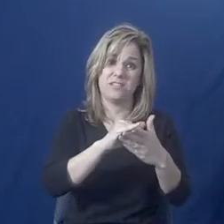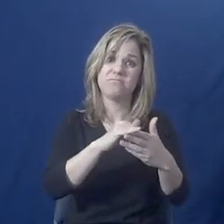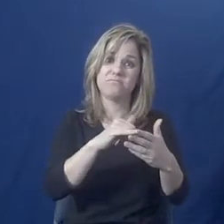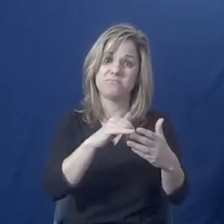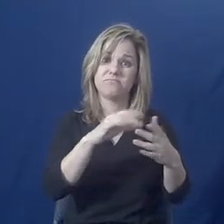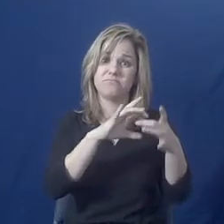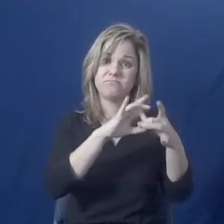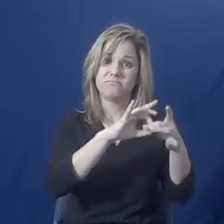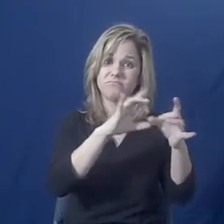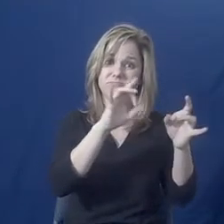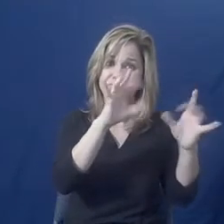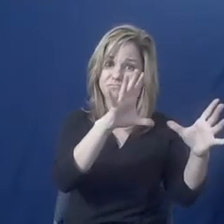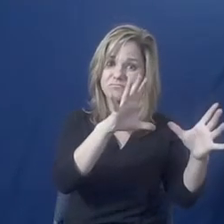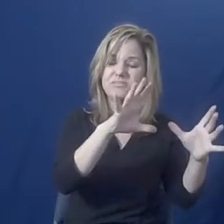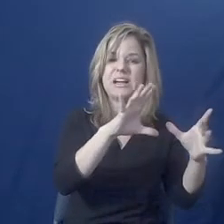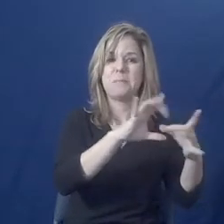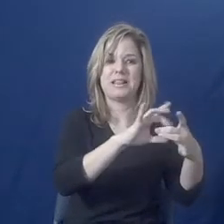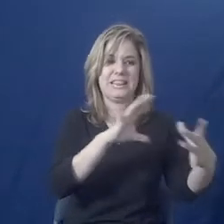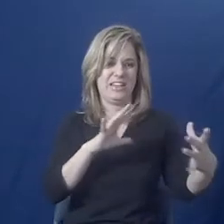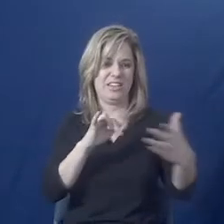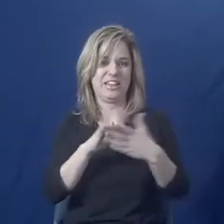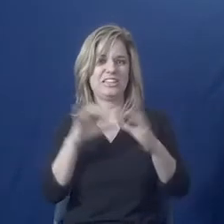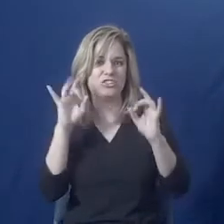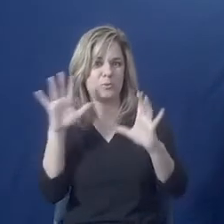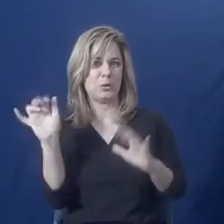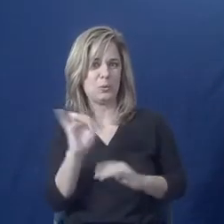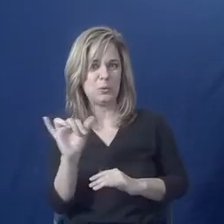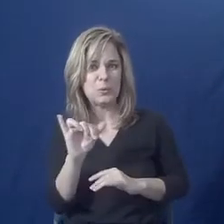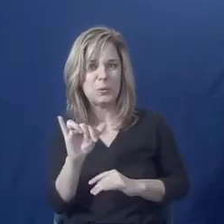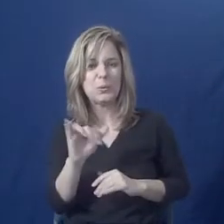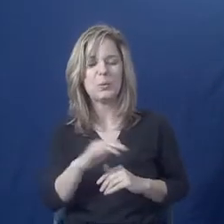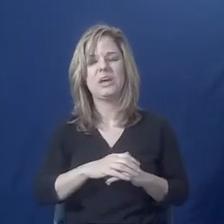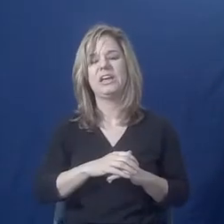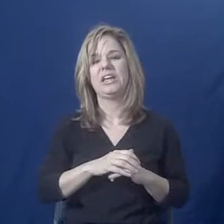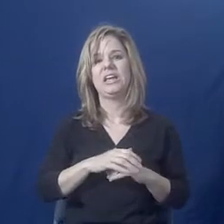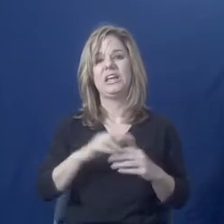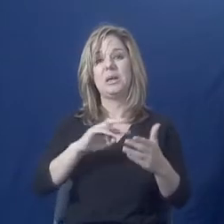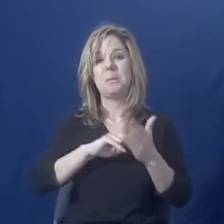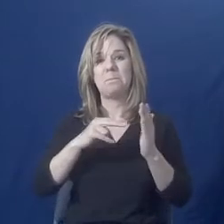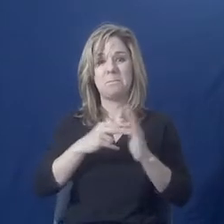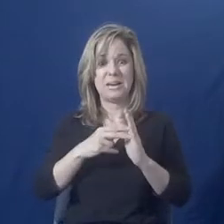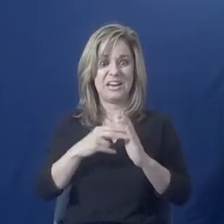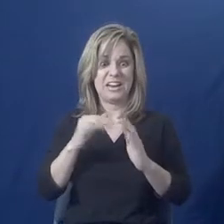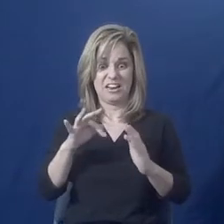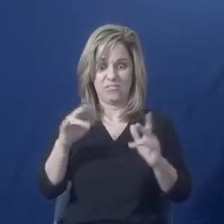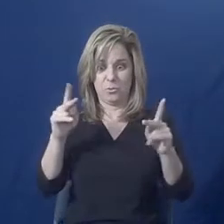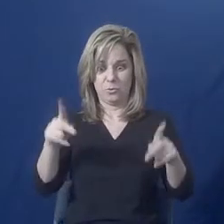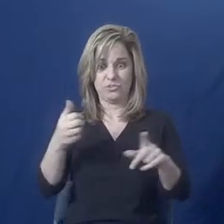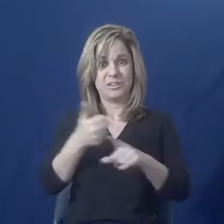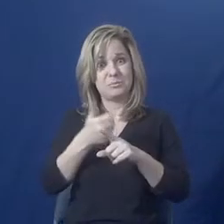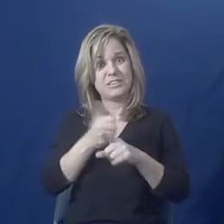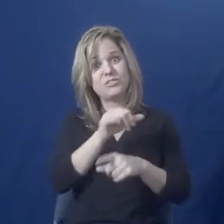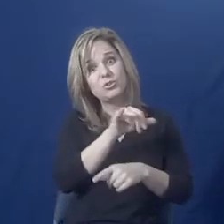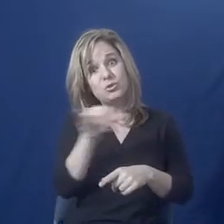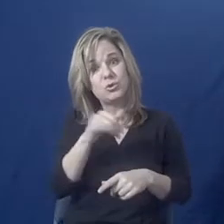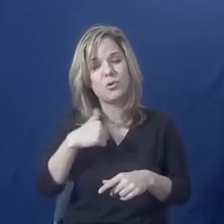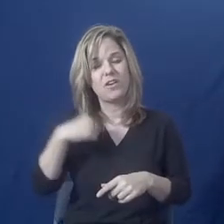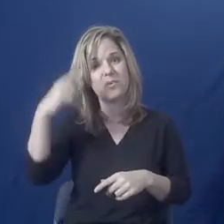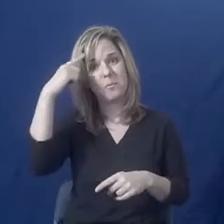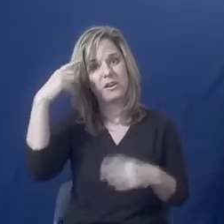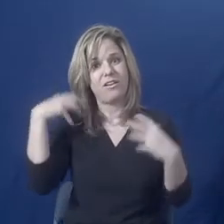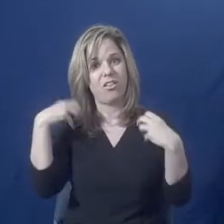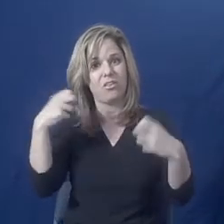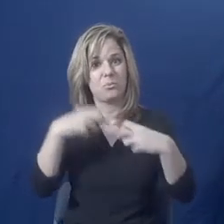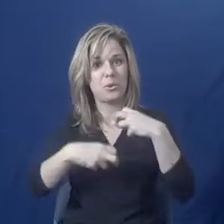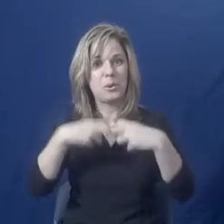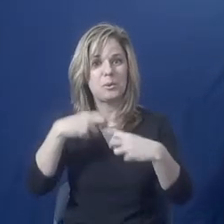it is also traumatic. And so if somebody is dealing with a mental health disability, it could be